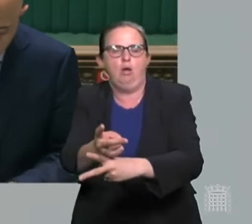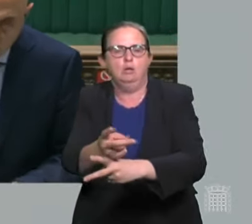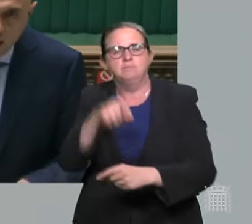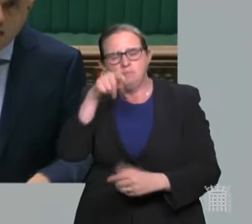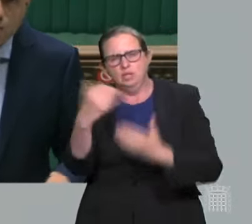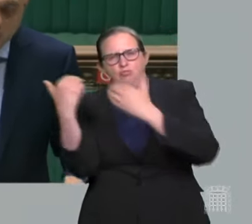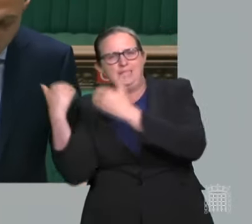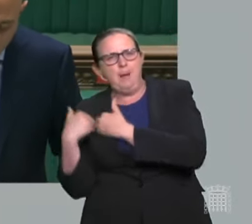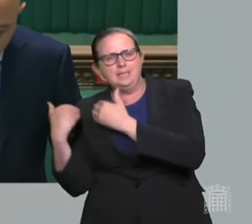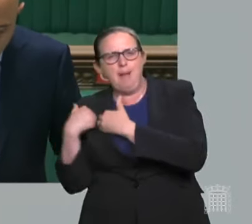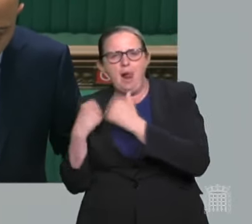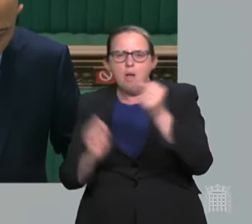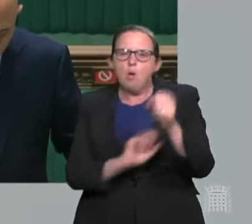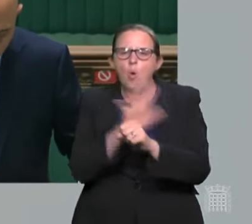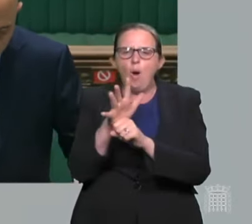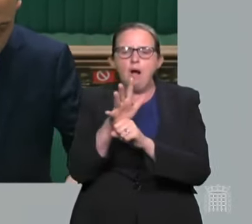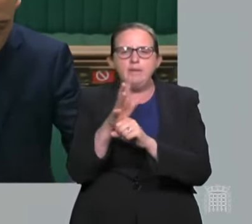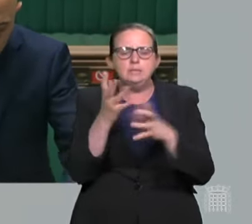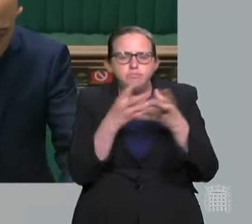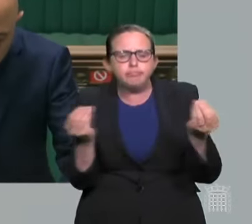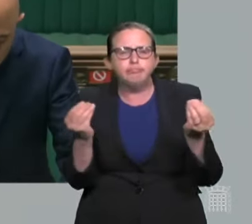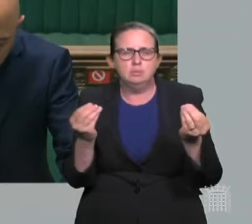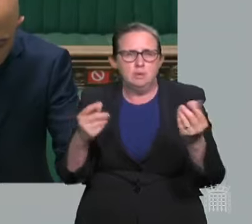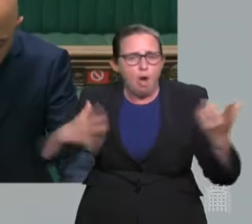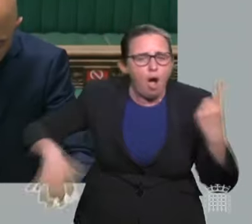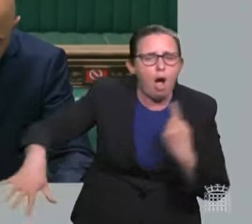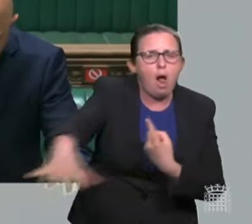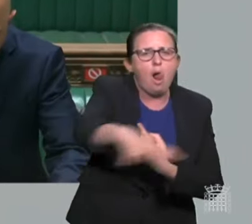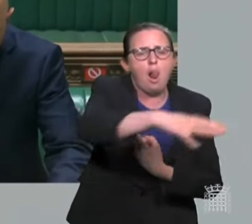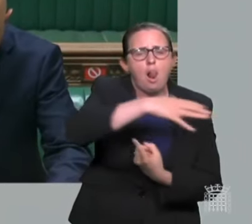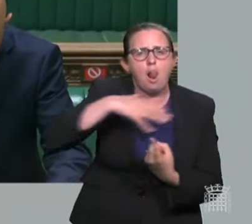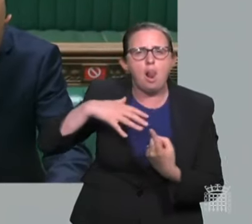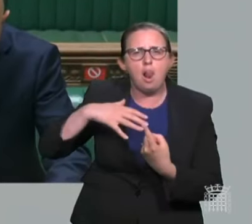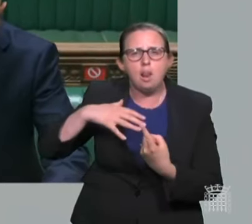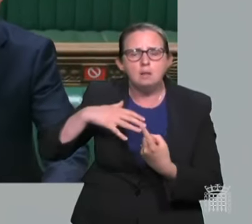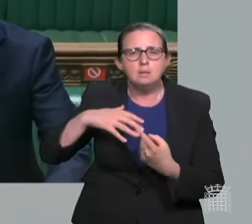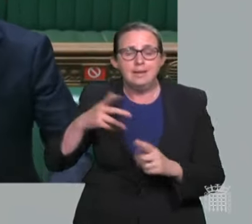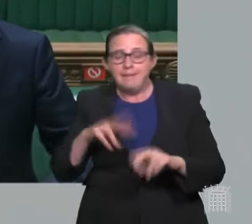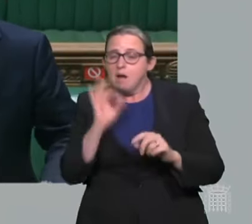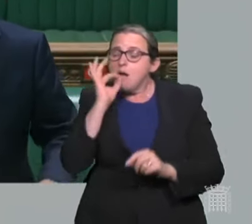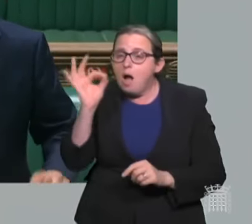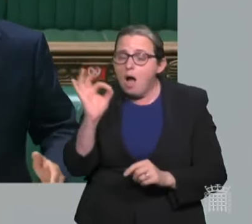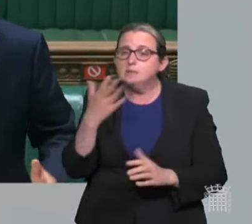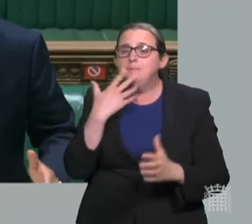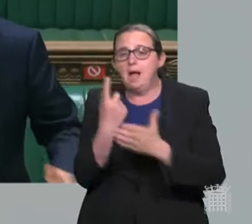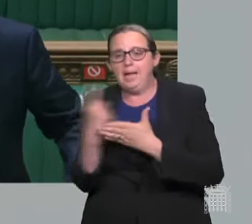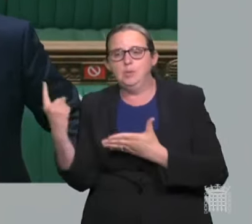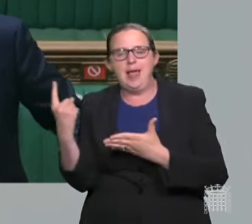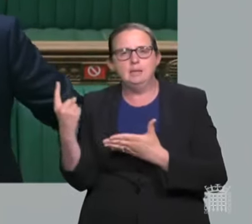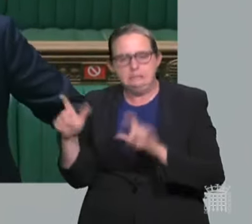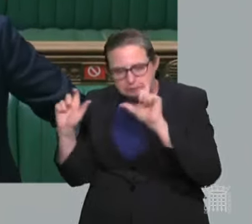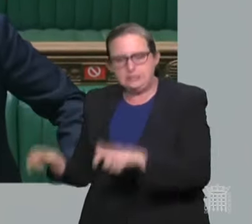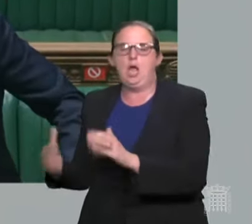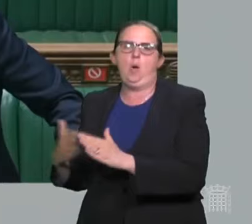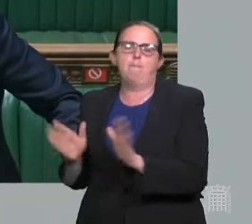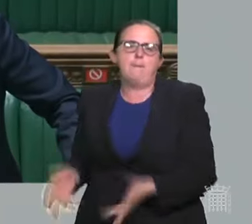-19 lies with each and every one of us. That means staying at home when you're asked to self-isolate. It means considering